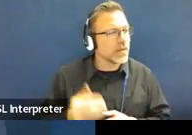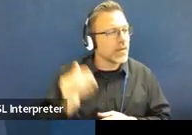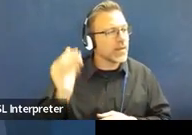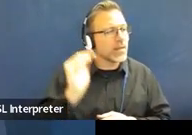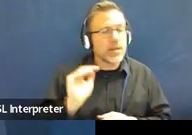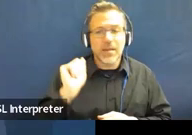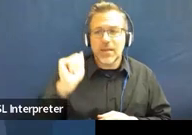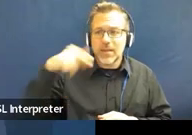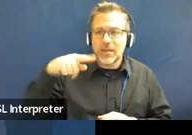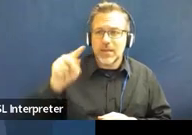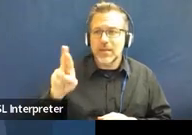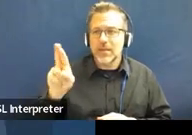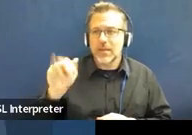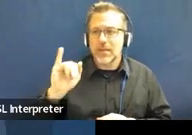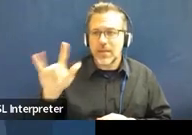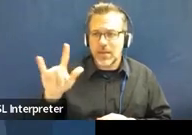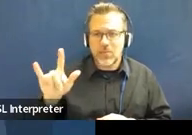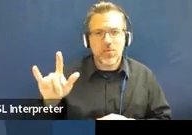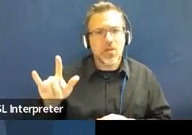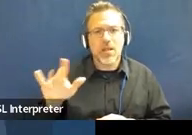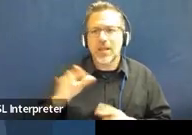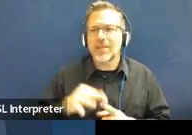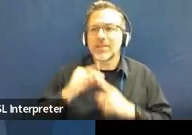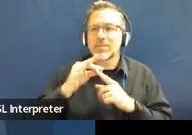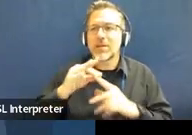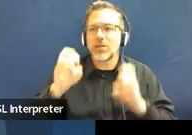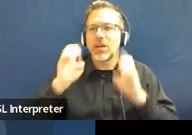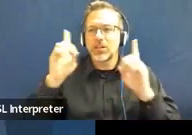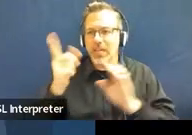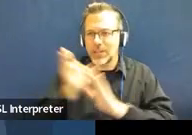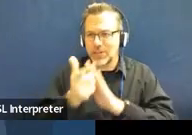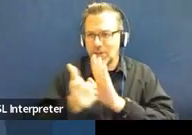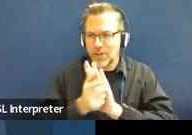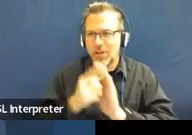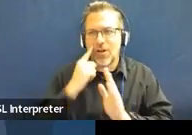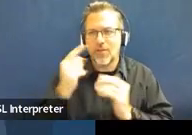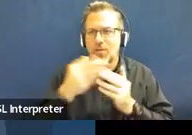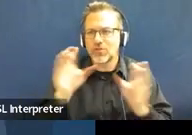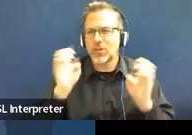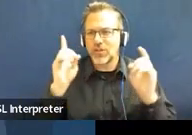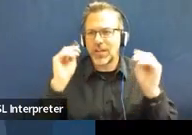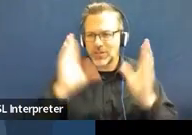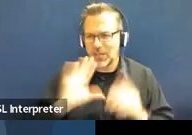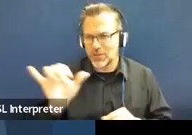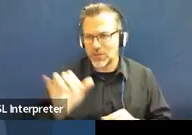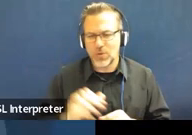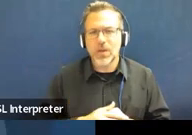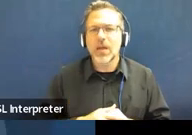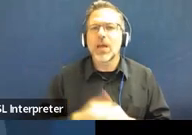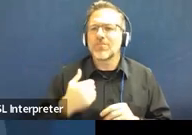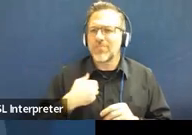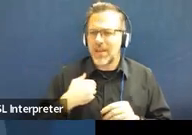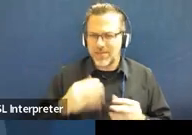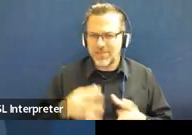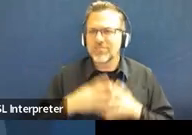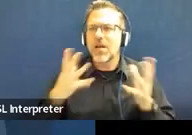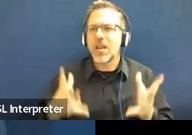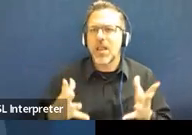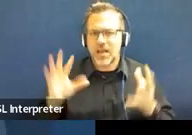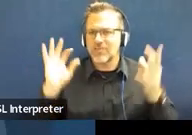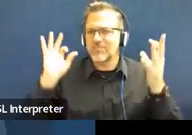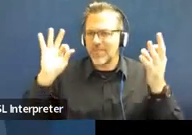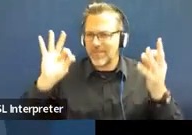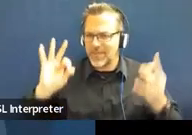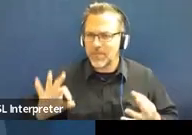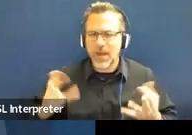in April, we are going to do special Ed law for Gen Ed teachers as well, just because we've received a lot of feedback that, you know, we'd